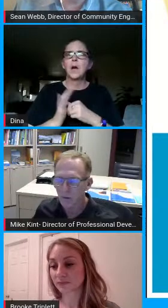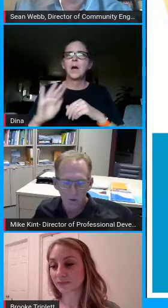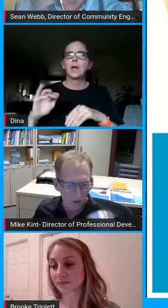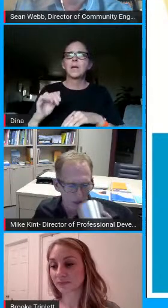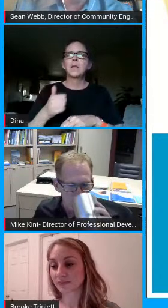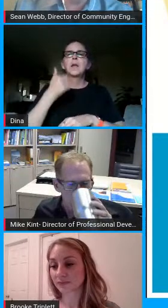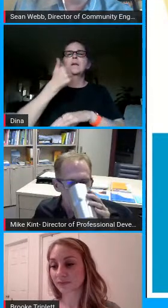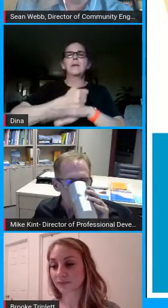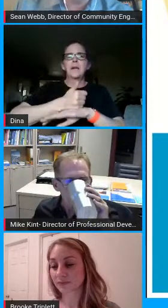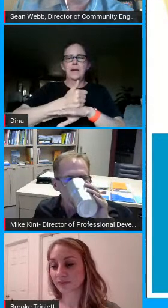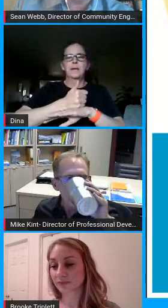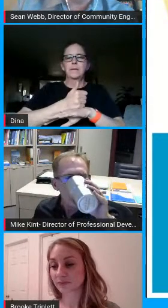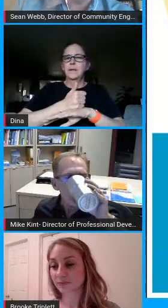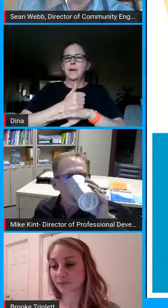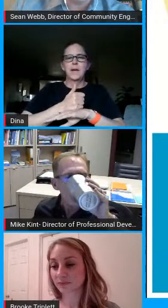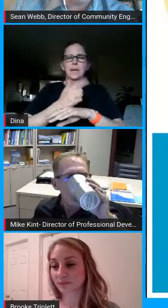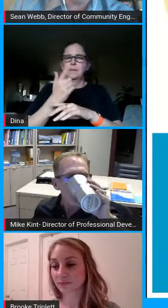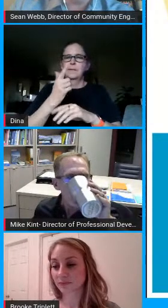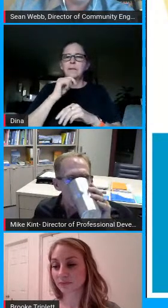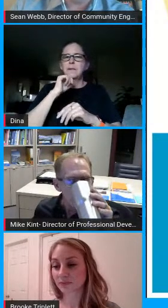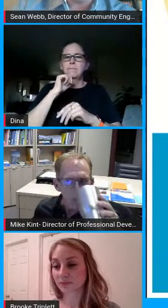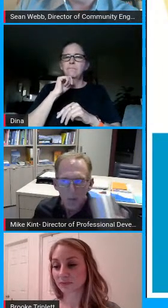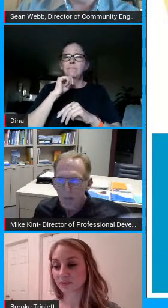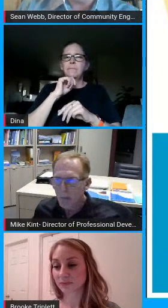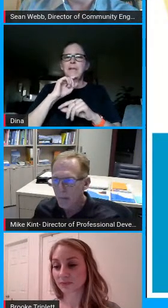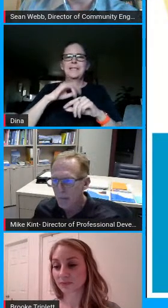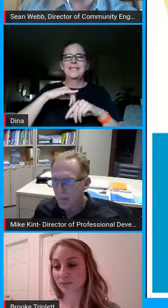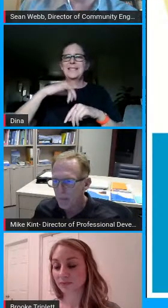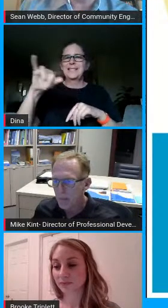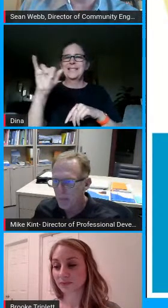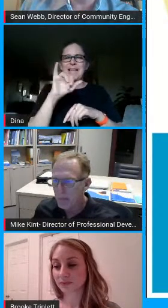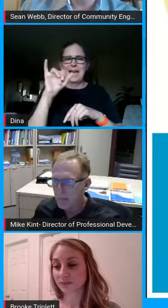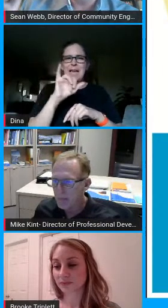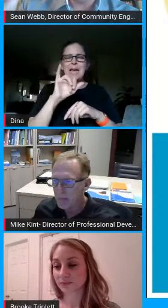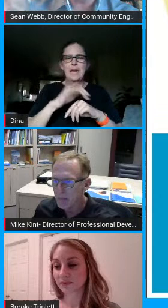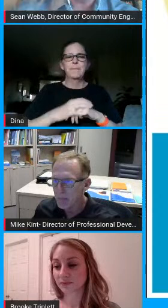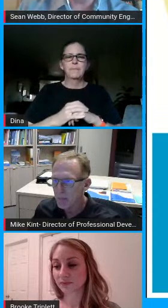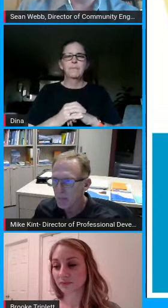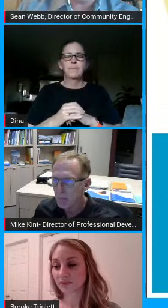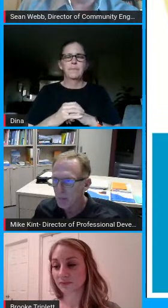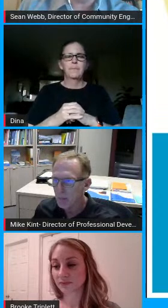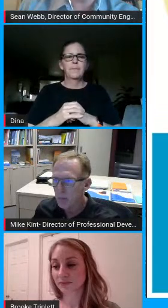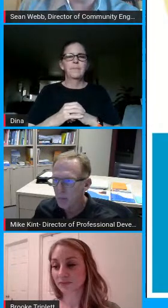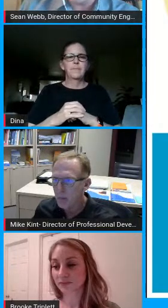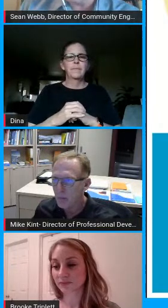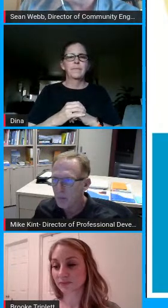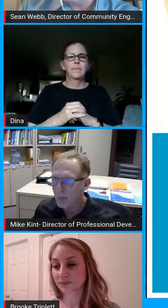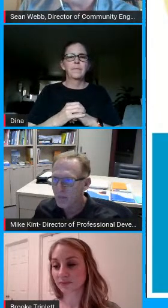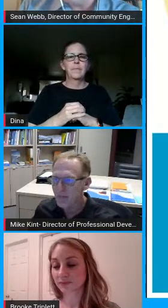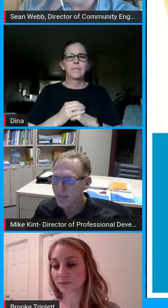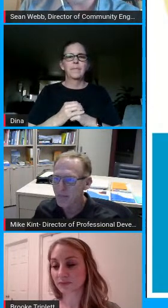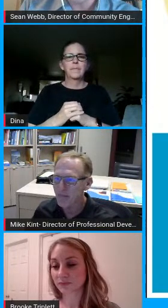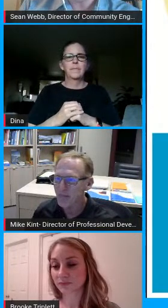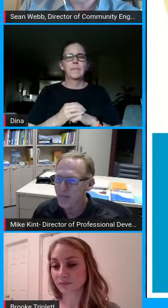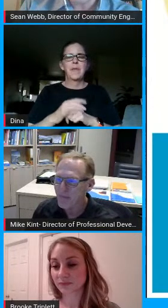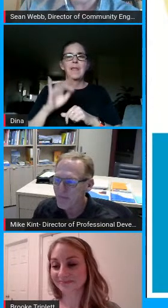parent view to make sure that all is up to date that is very very imperative that from the higher ups right now